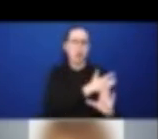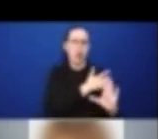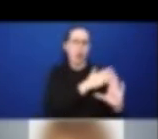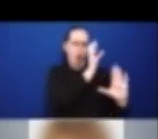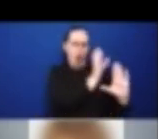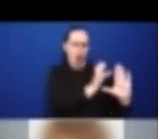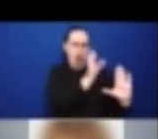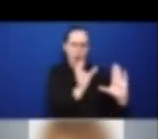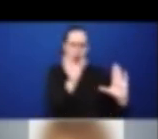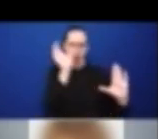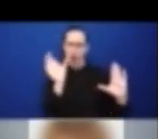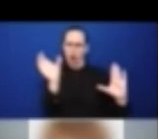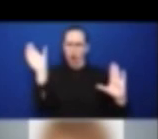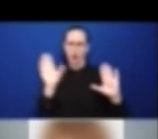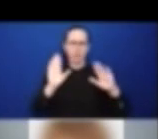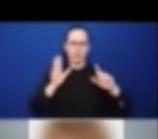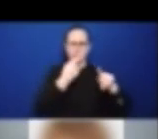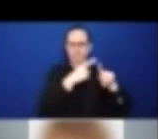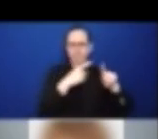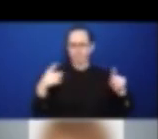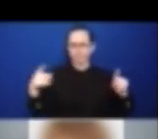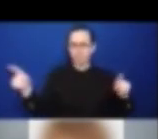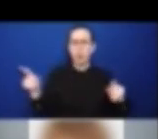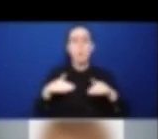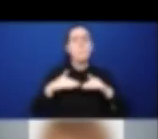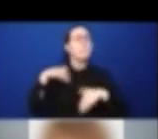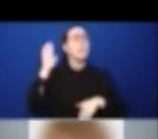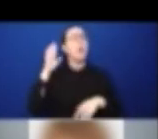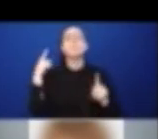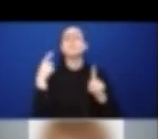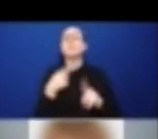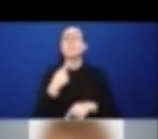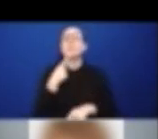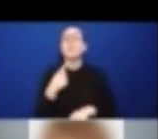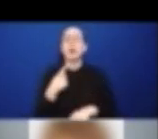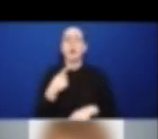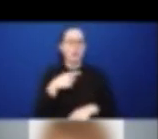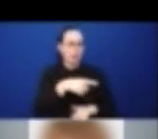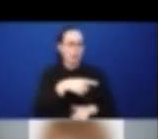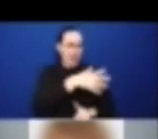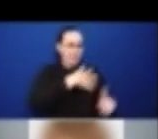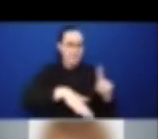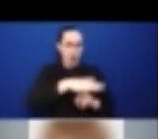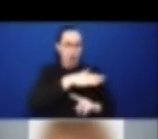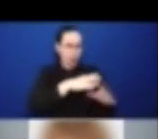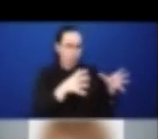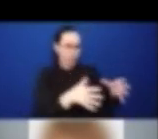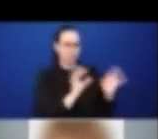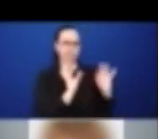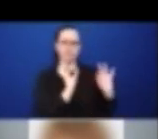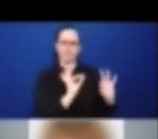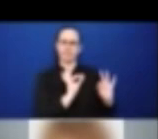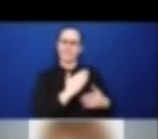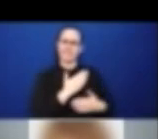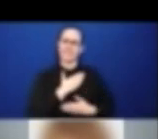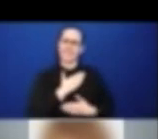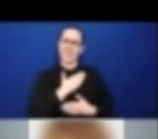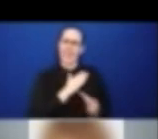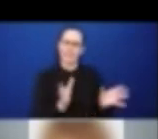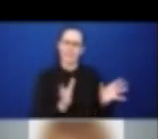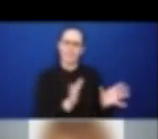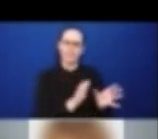safe environments, but we saw that there was a lack of an overarching policy framework and limited